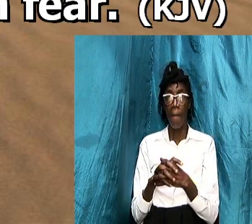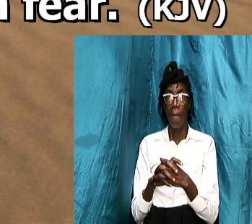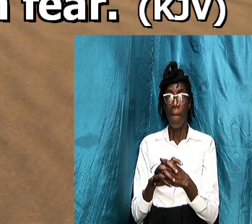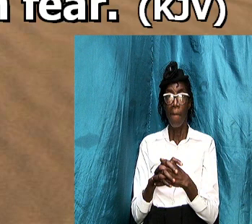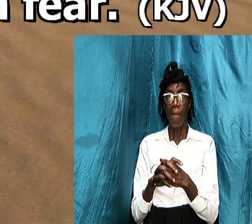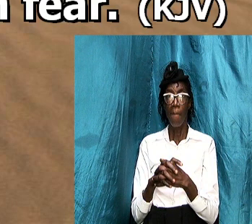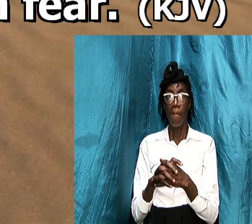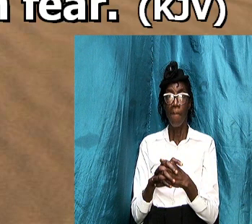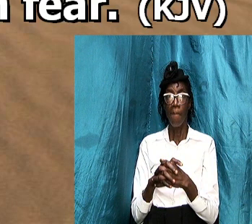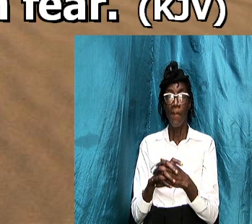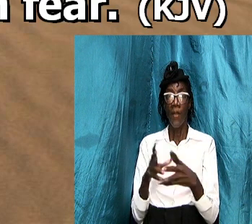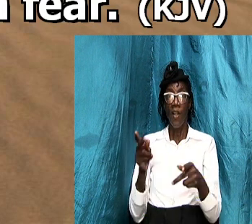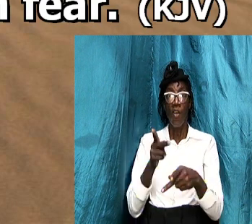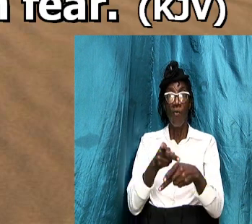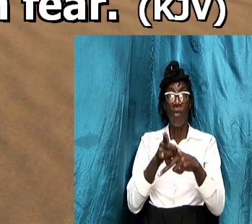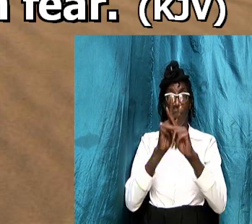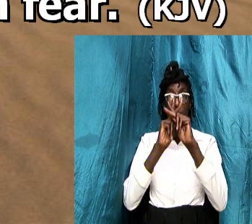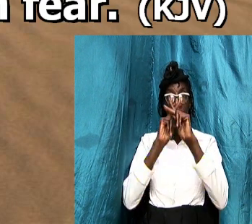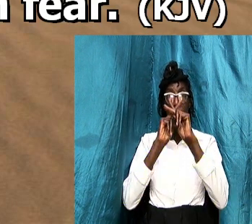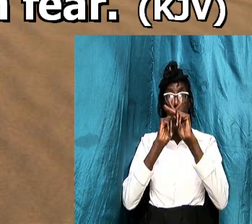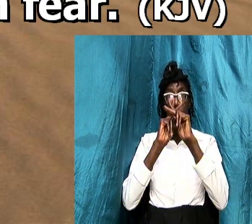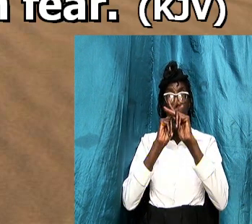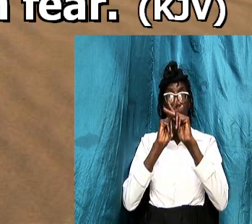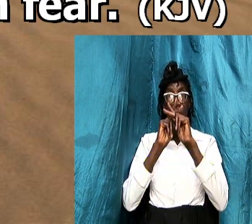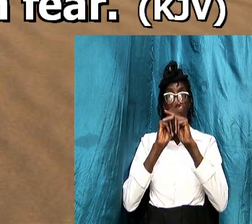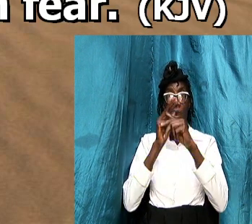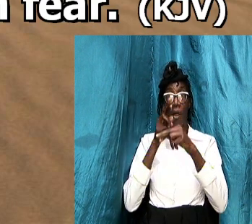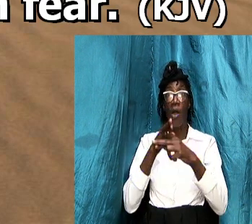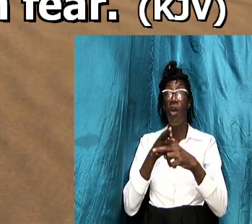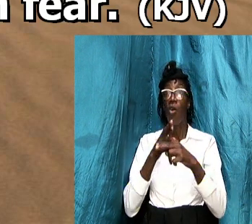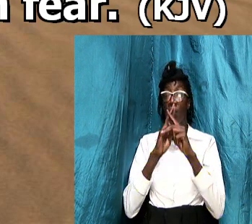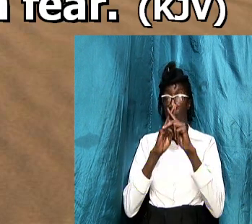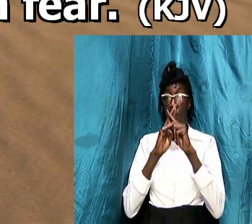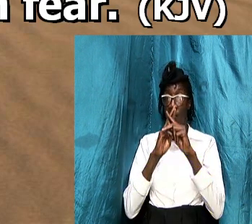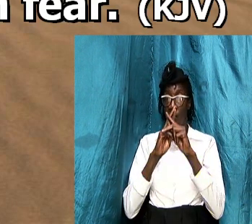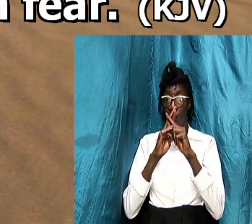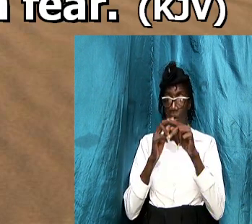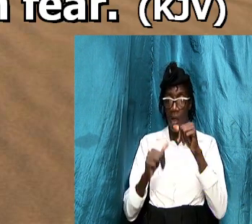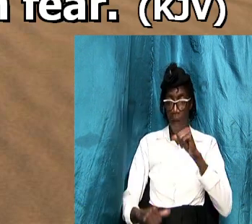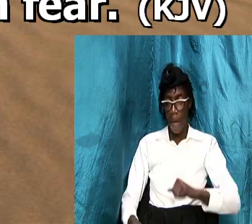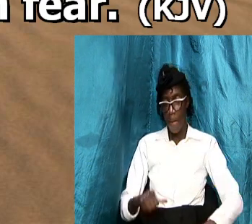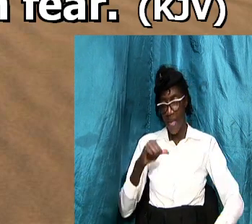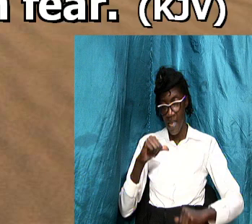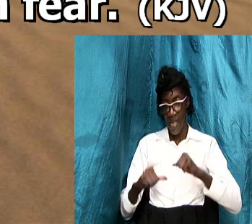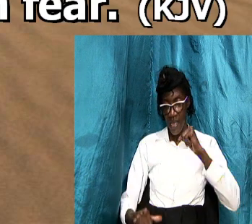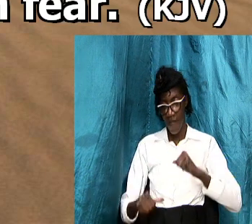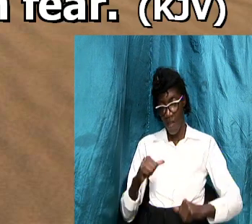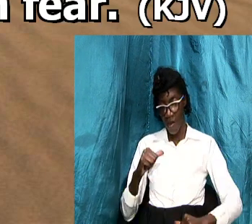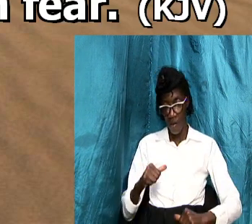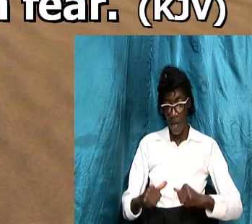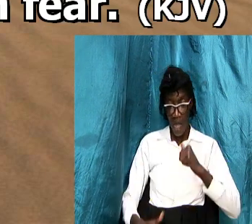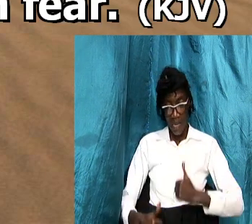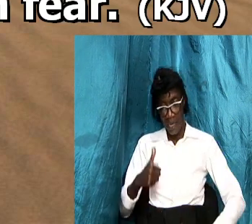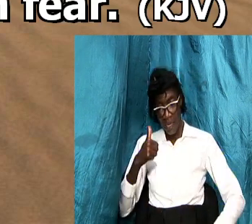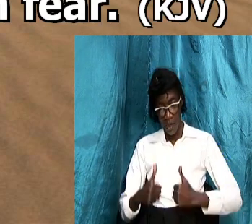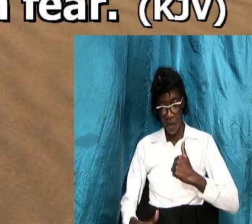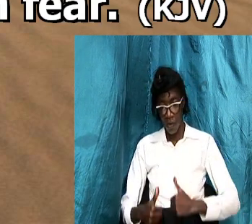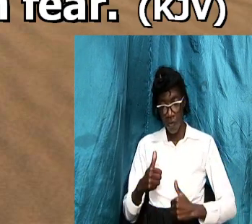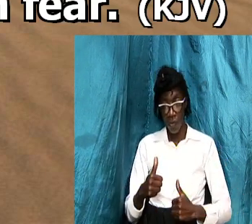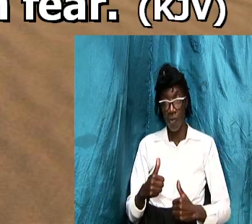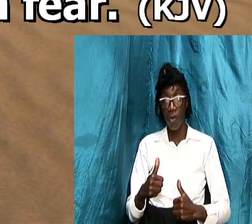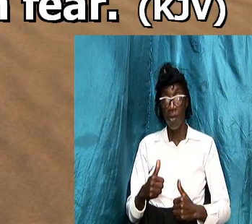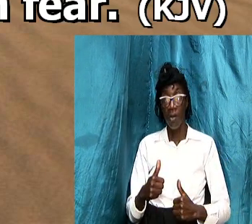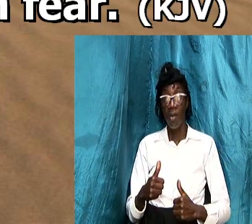respectful behavior or respectful attitude and the chase manner of